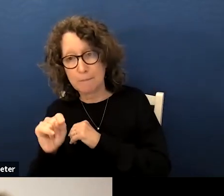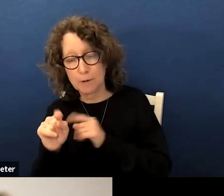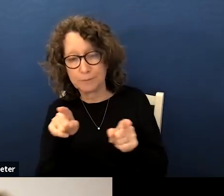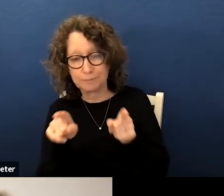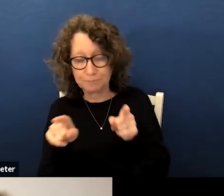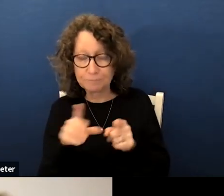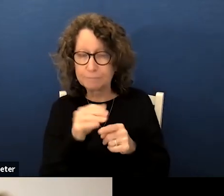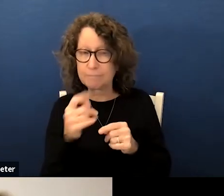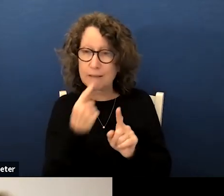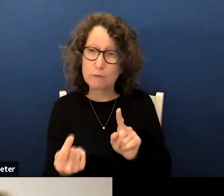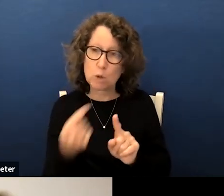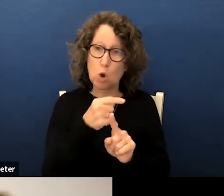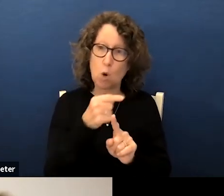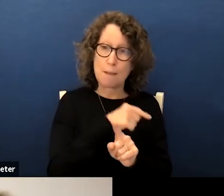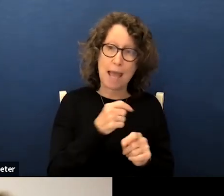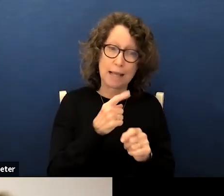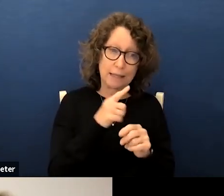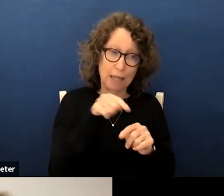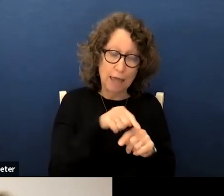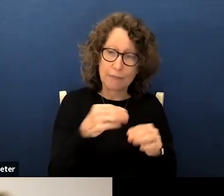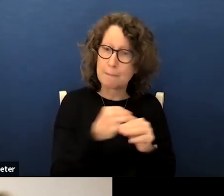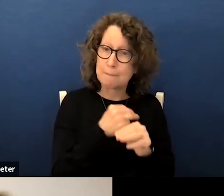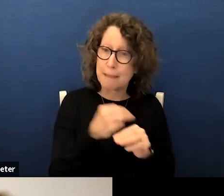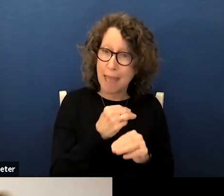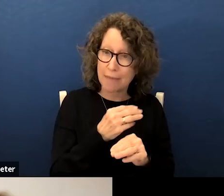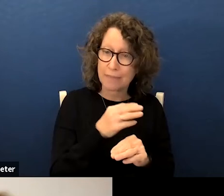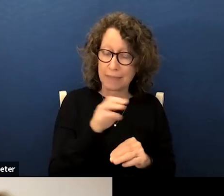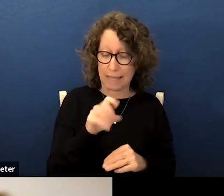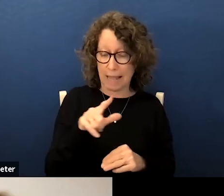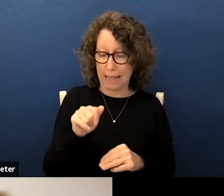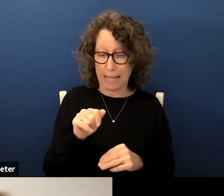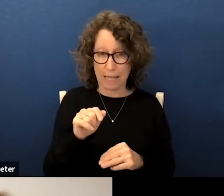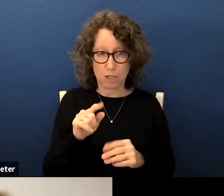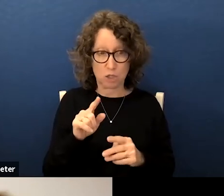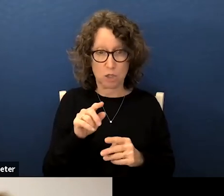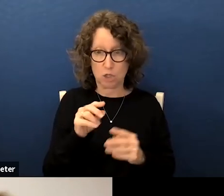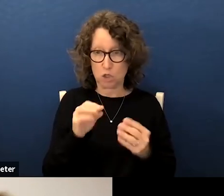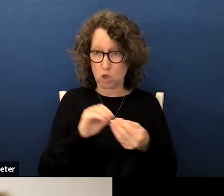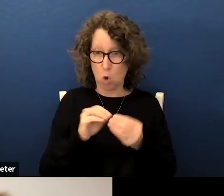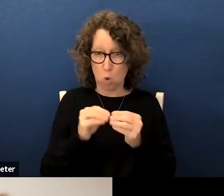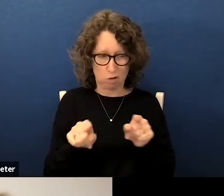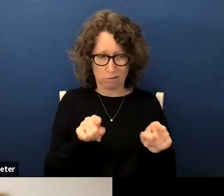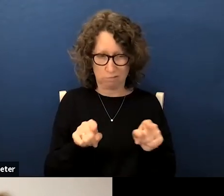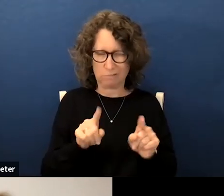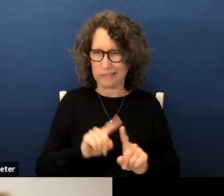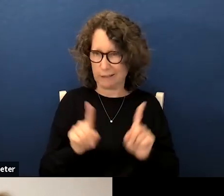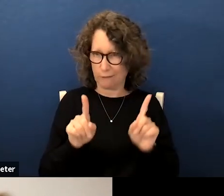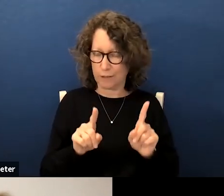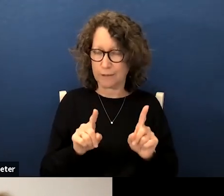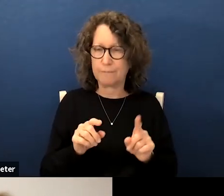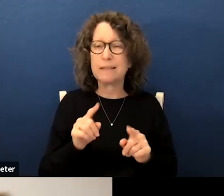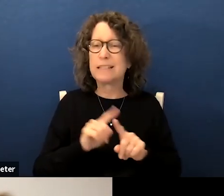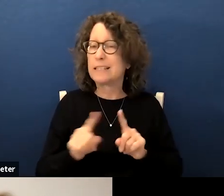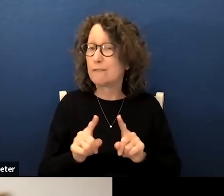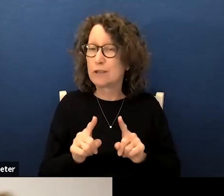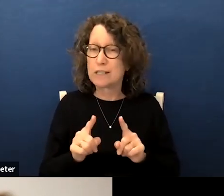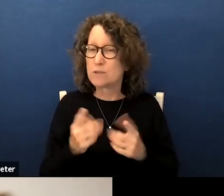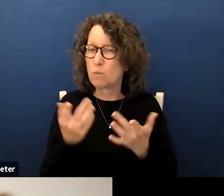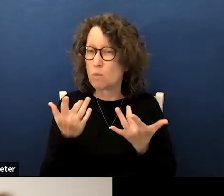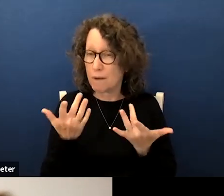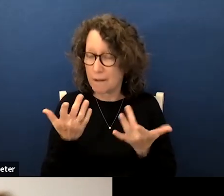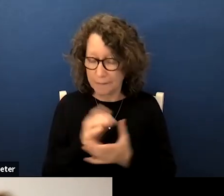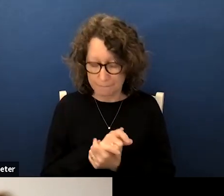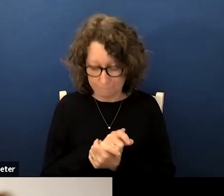even if you were to go back between the math totals and the ELA totals and I want to tell you what those differences are attributable